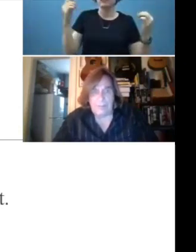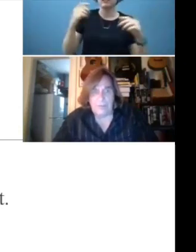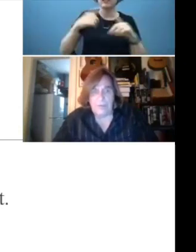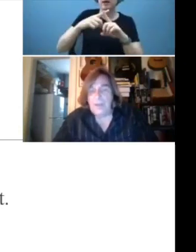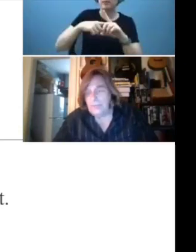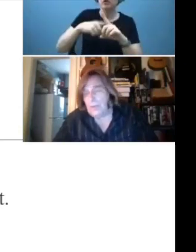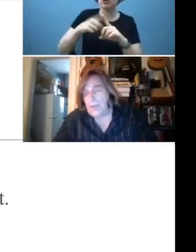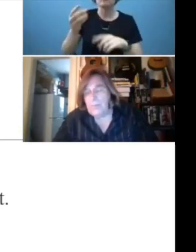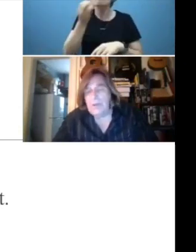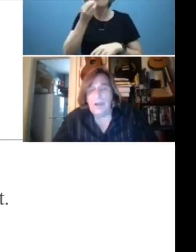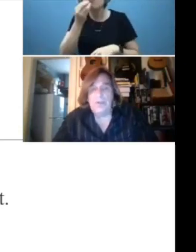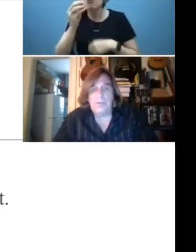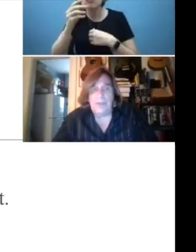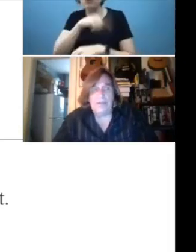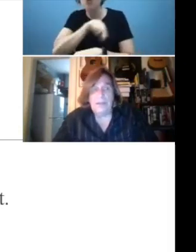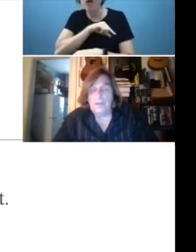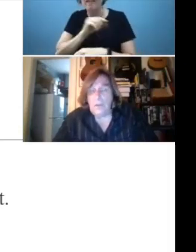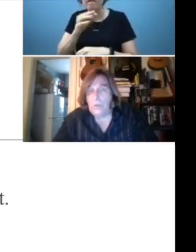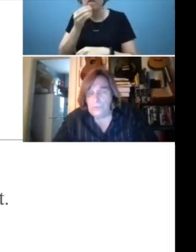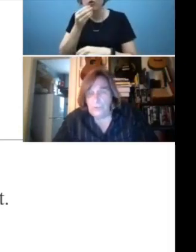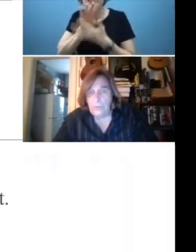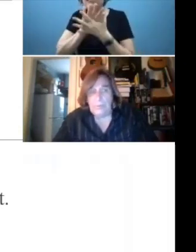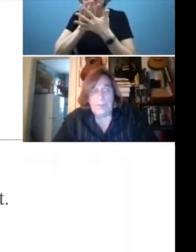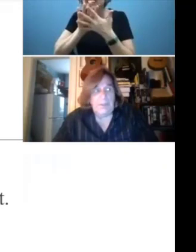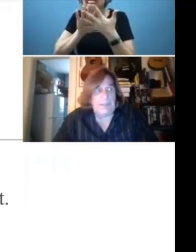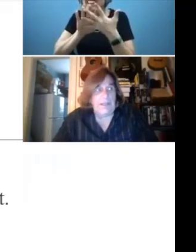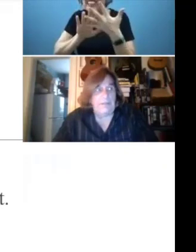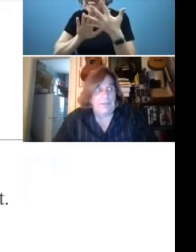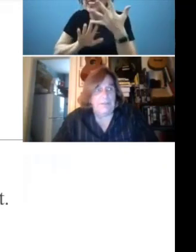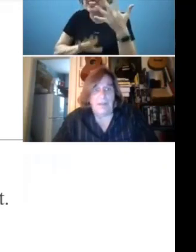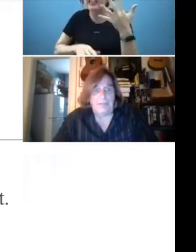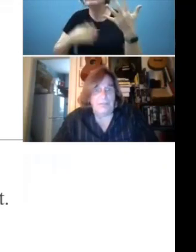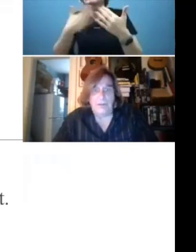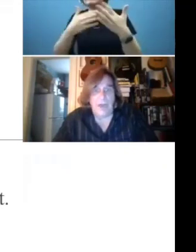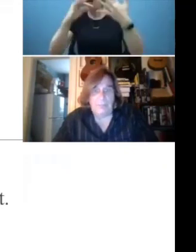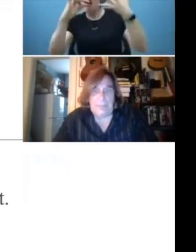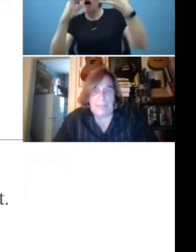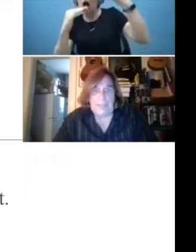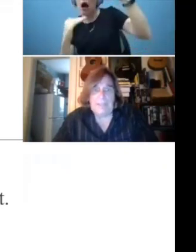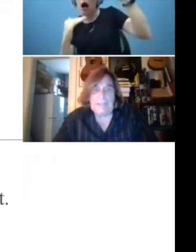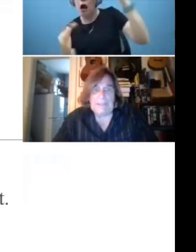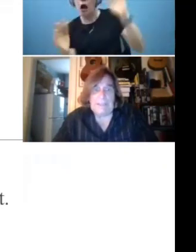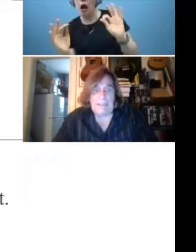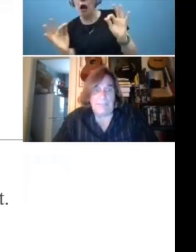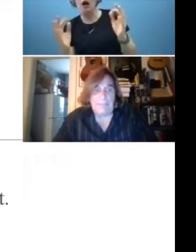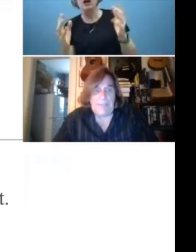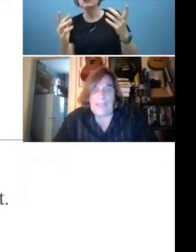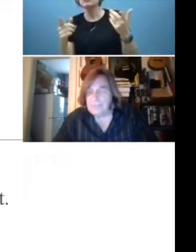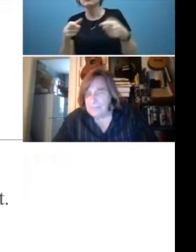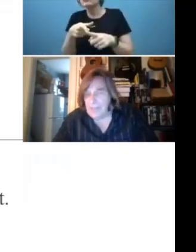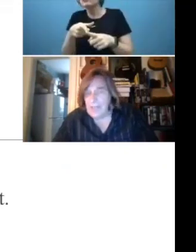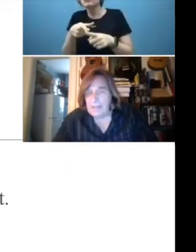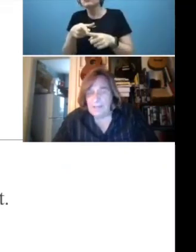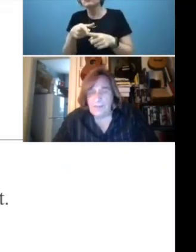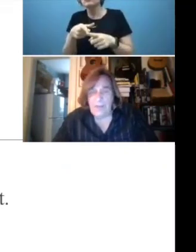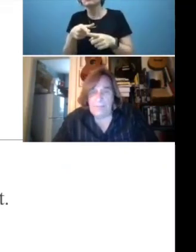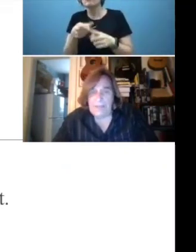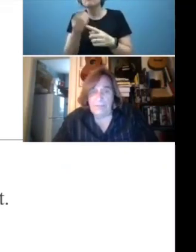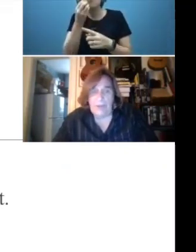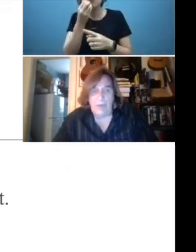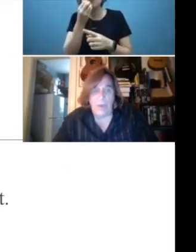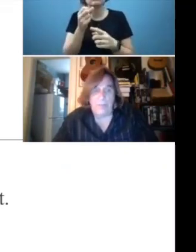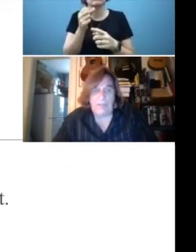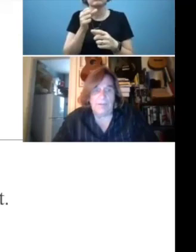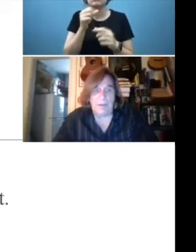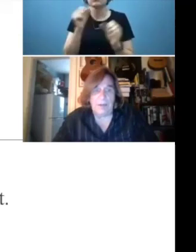the right temperature? So I would argue that cold soup in and of itself should not be cast aside as not